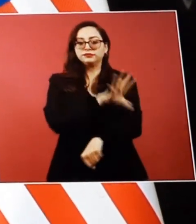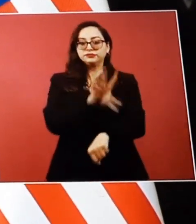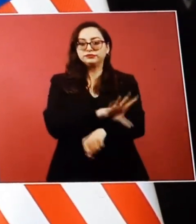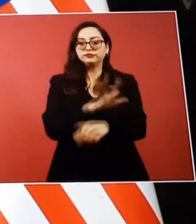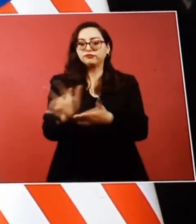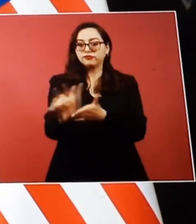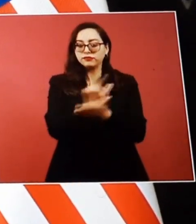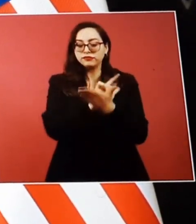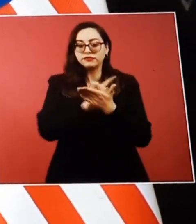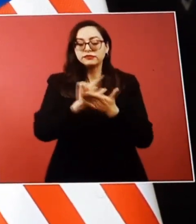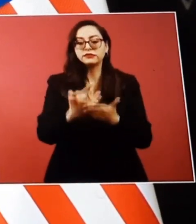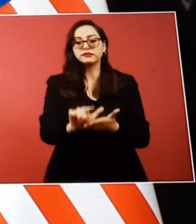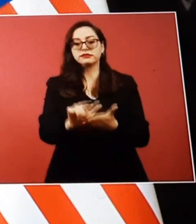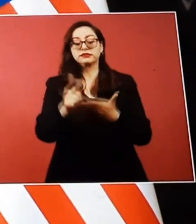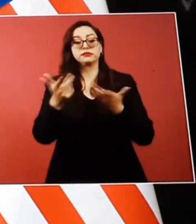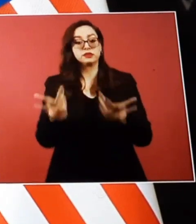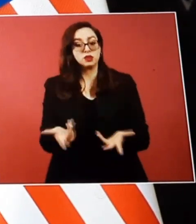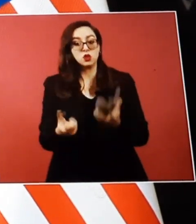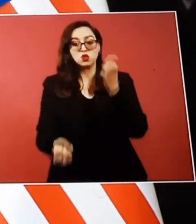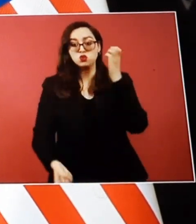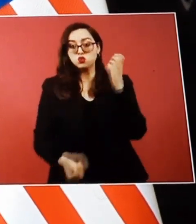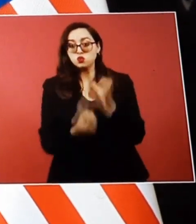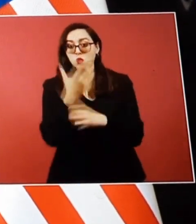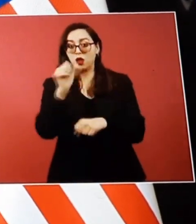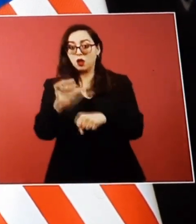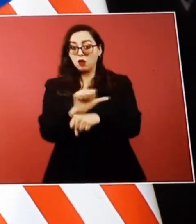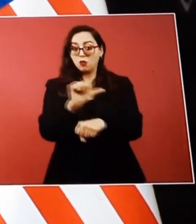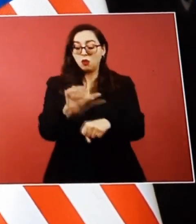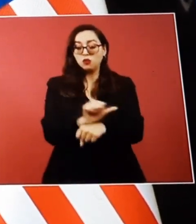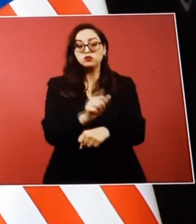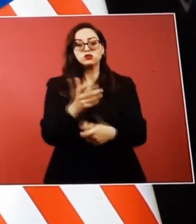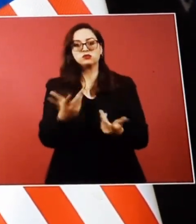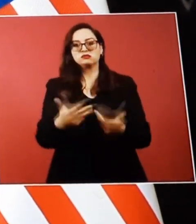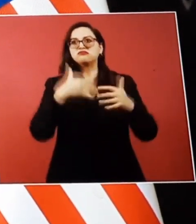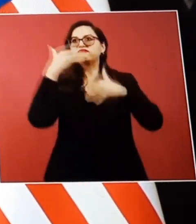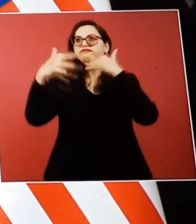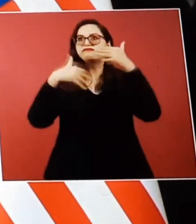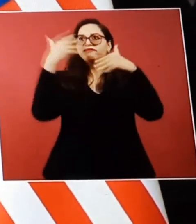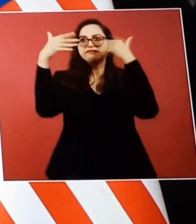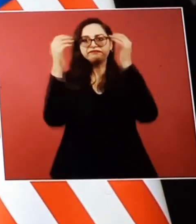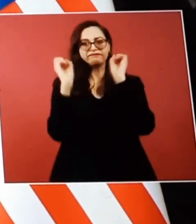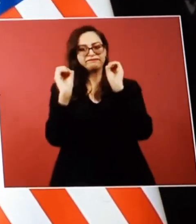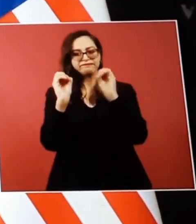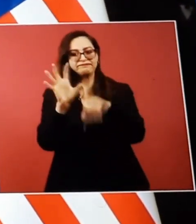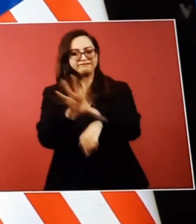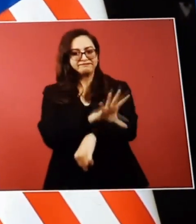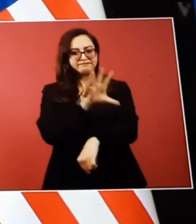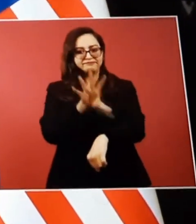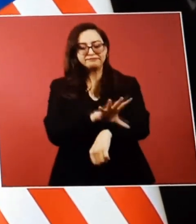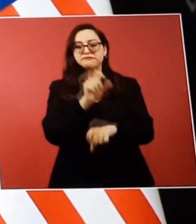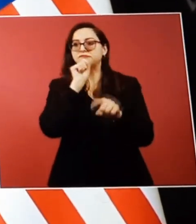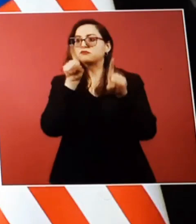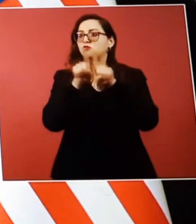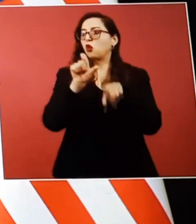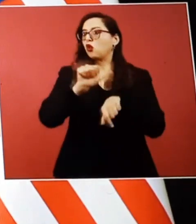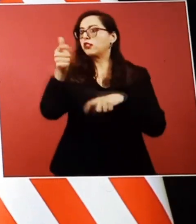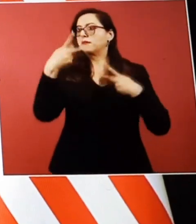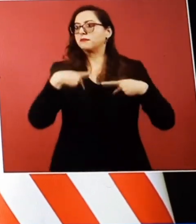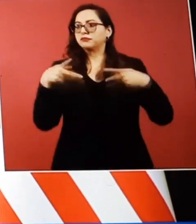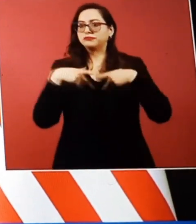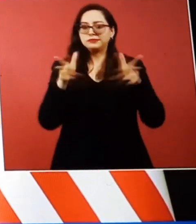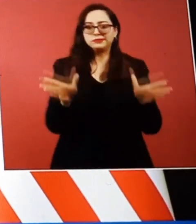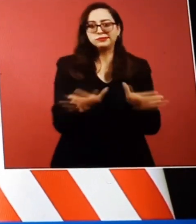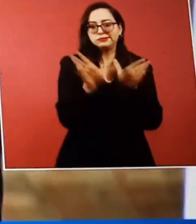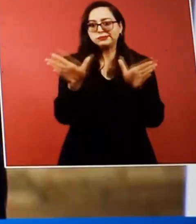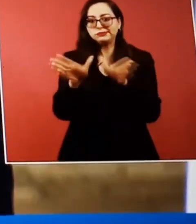manufacturing zero emission vehicles and encouraging more people to adopt them. This is an enormous opportunity for